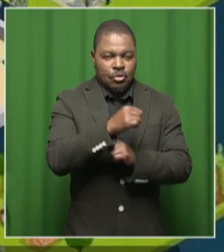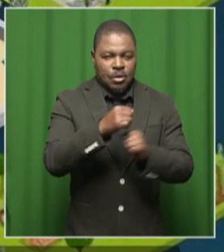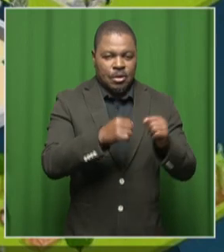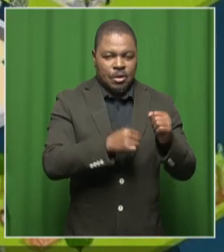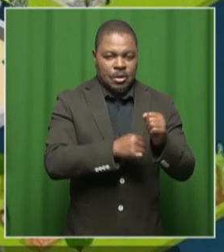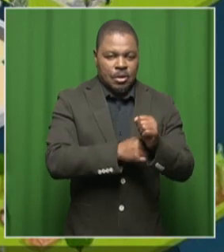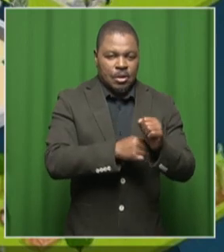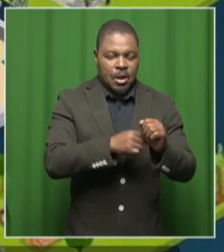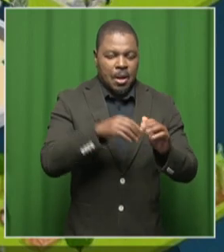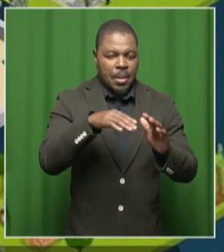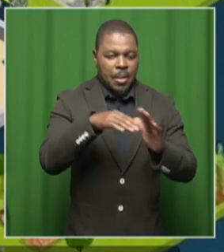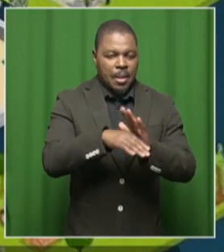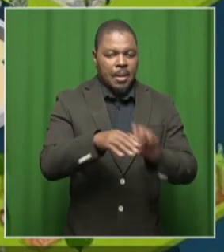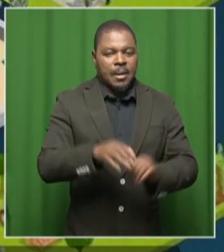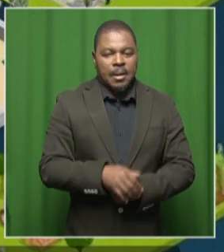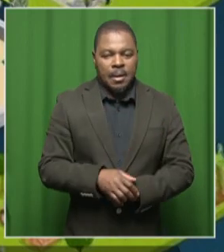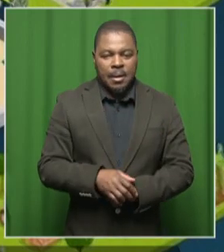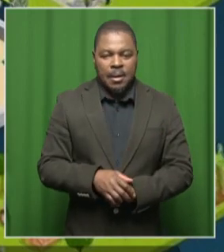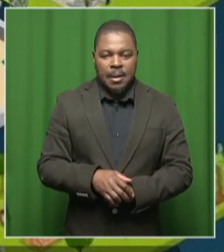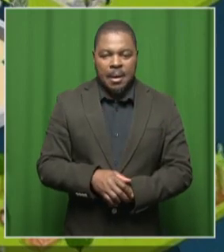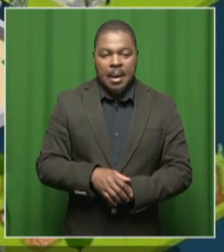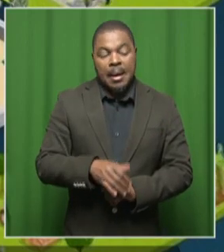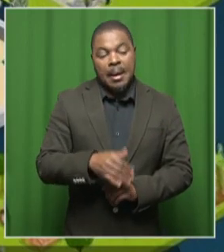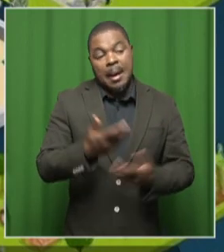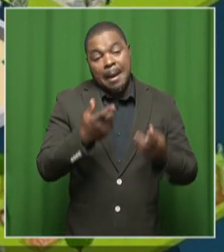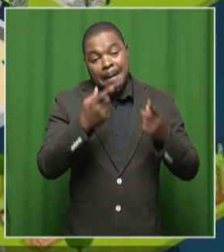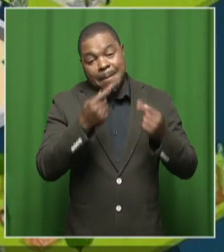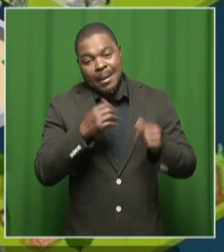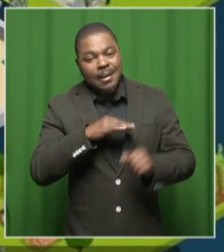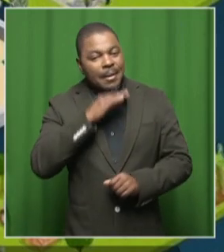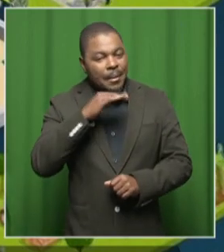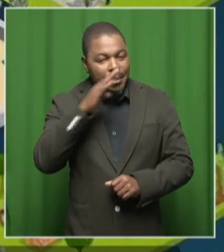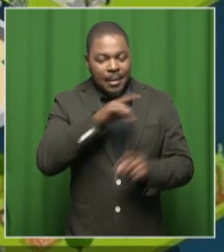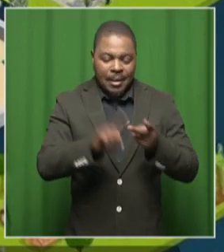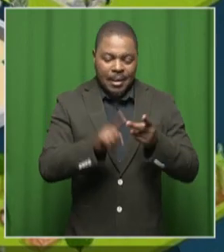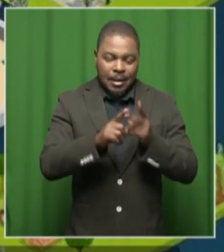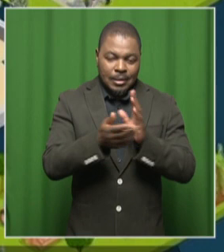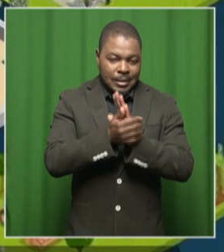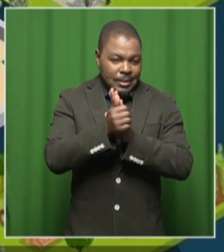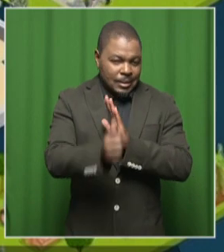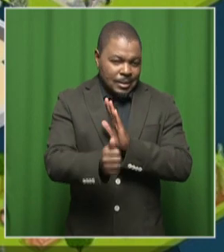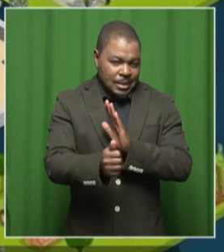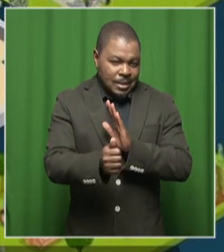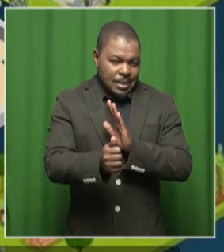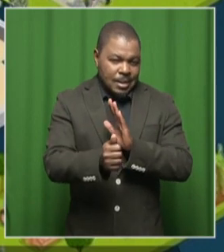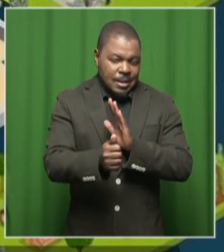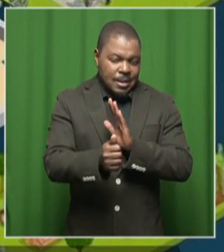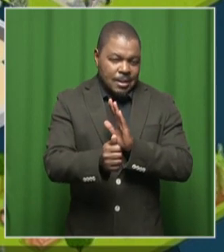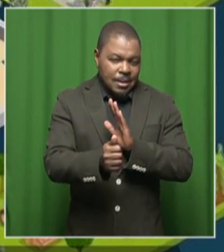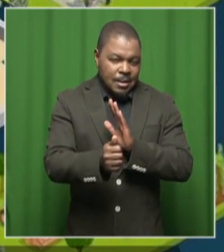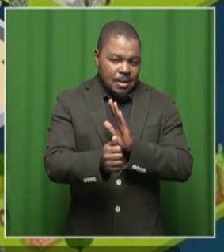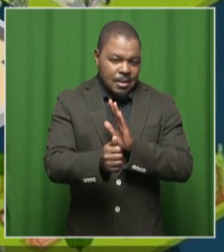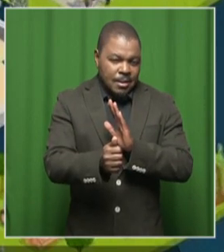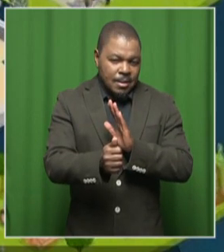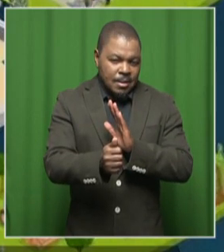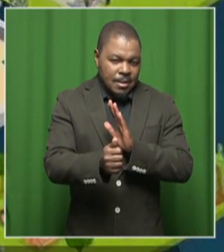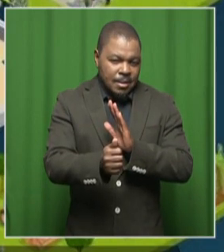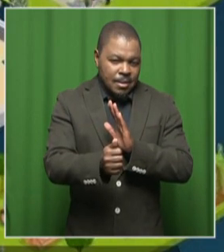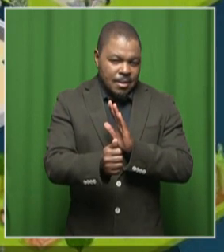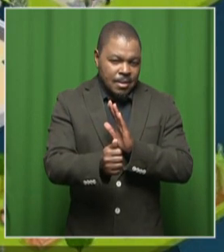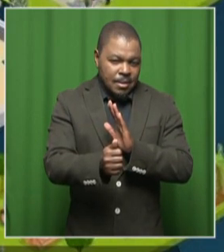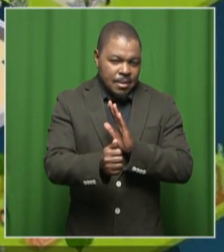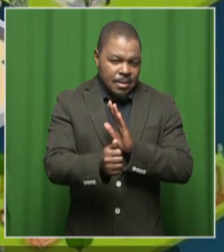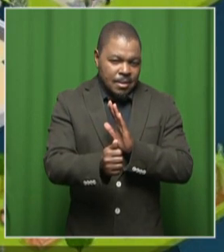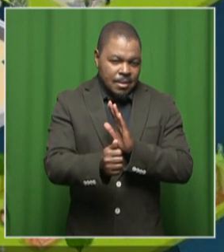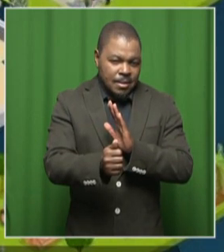we talk about not just the lack of money to fix the structure, but the lack of skill for, to